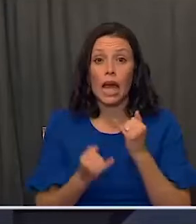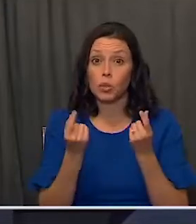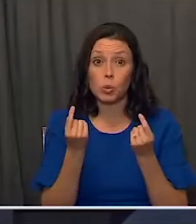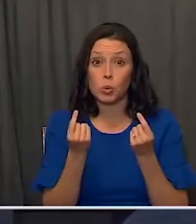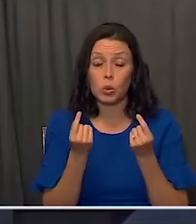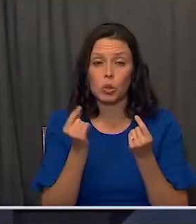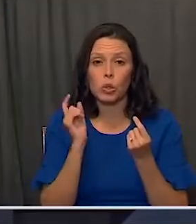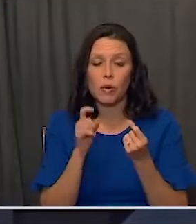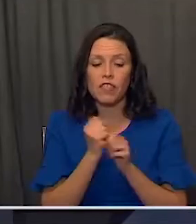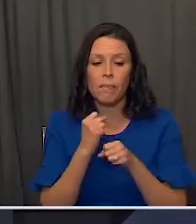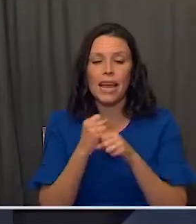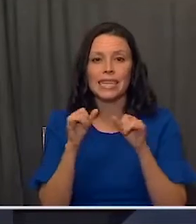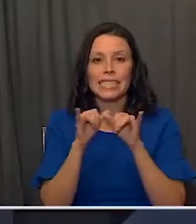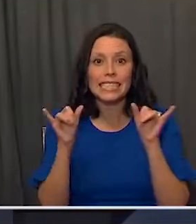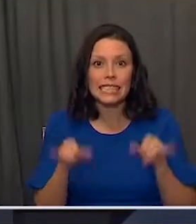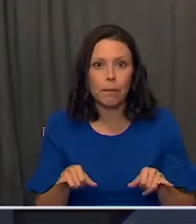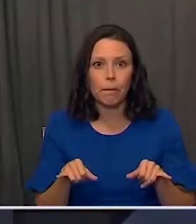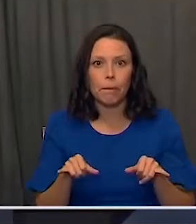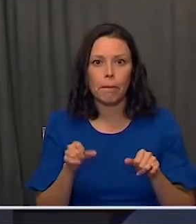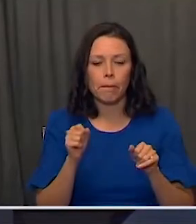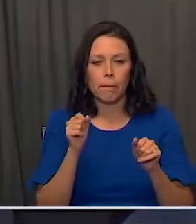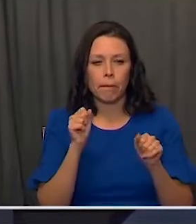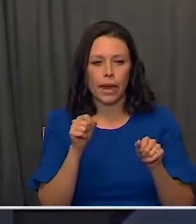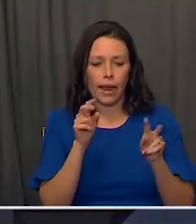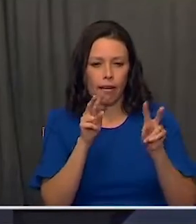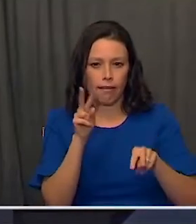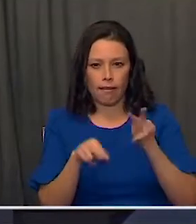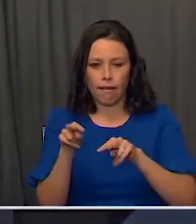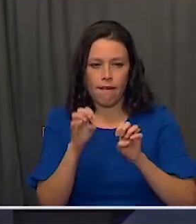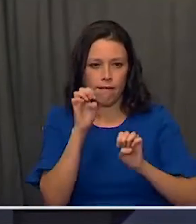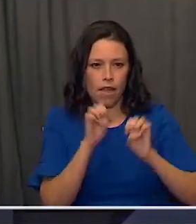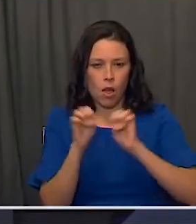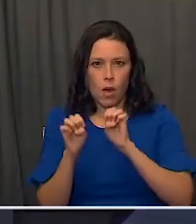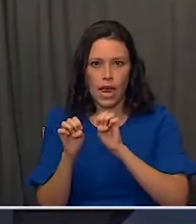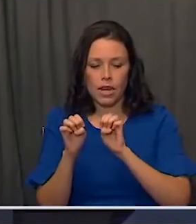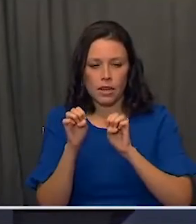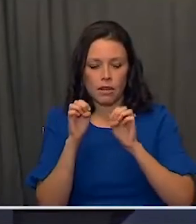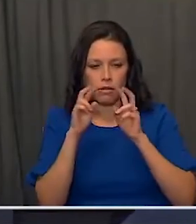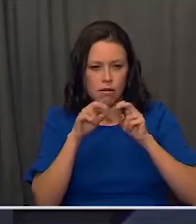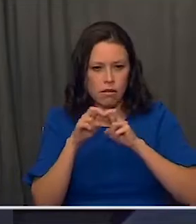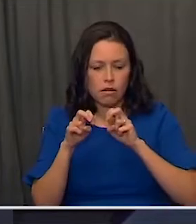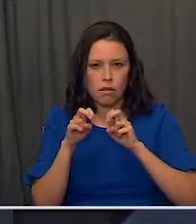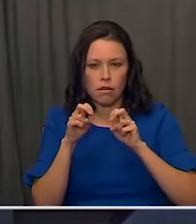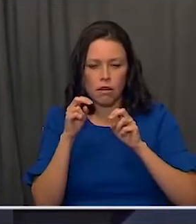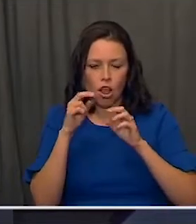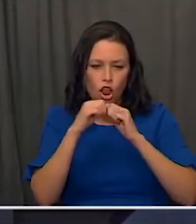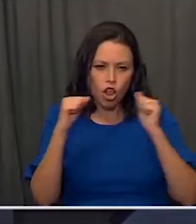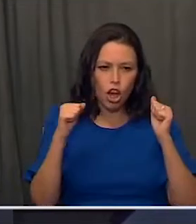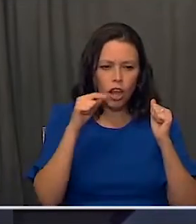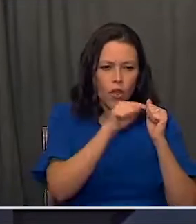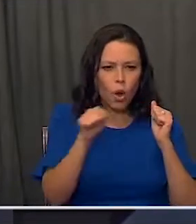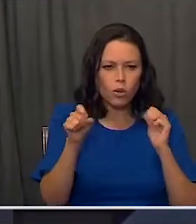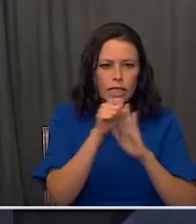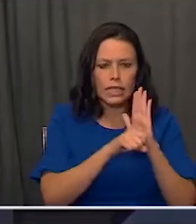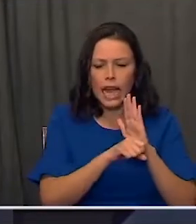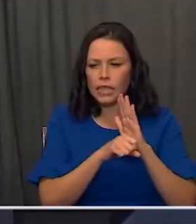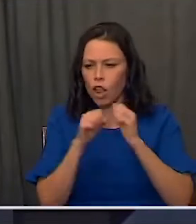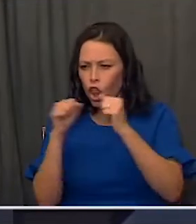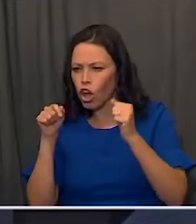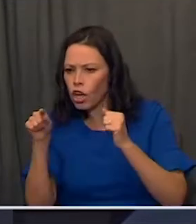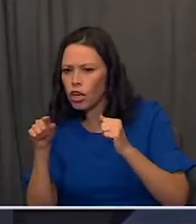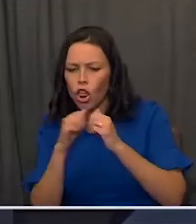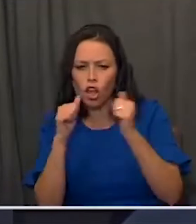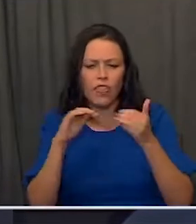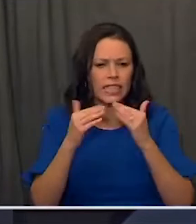was we had to create a system to see ourselves. We had to be able to see inside of every territory, state, metropolitan